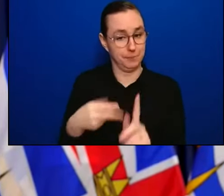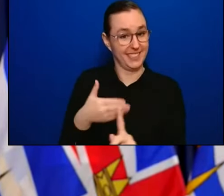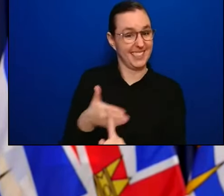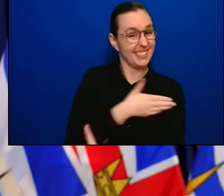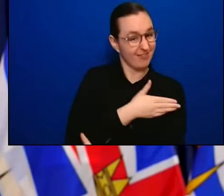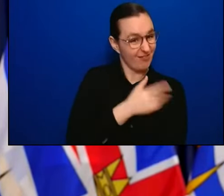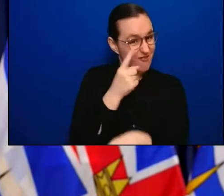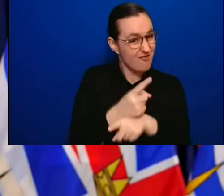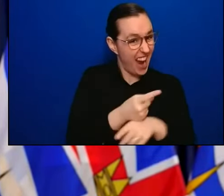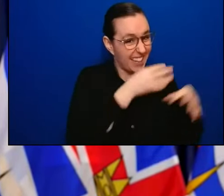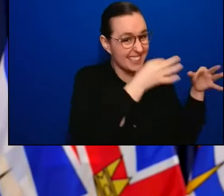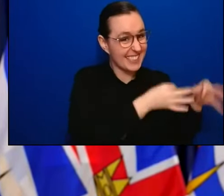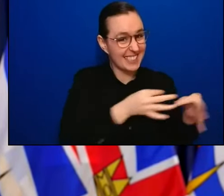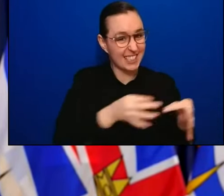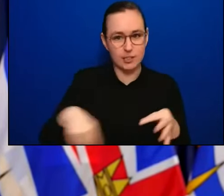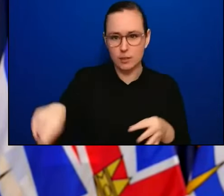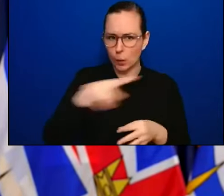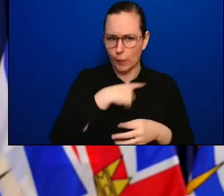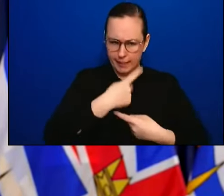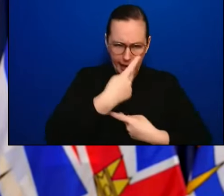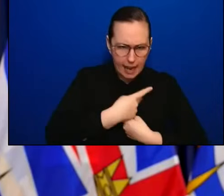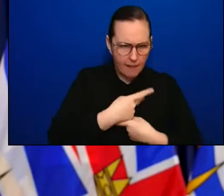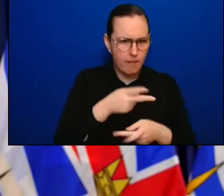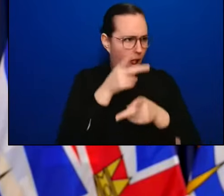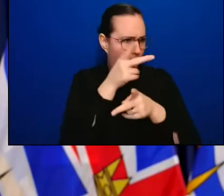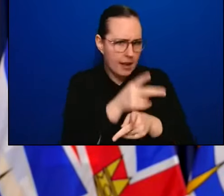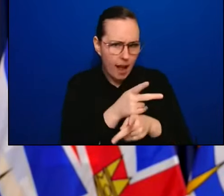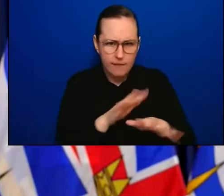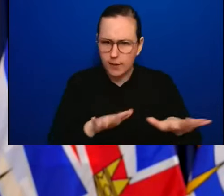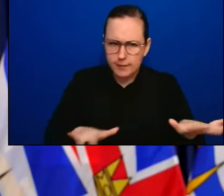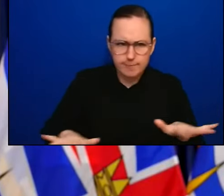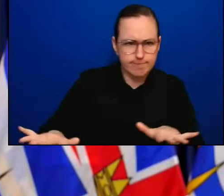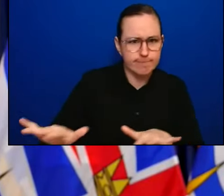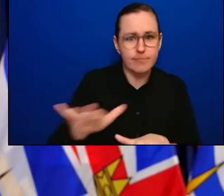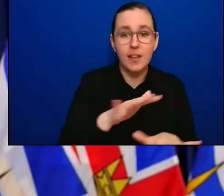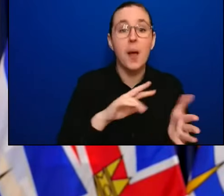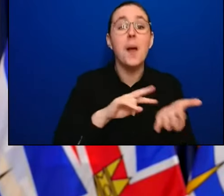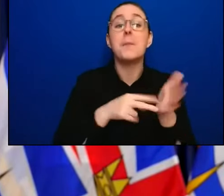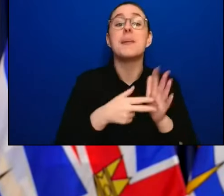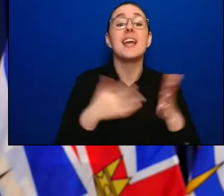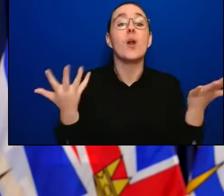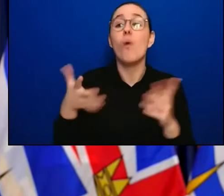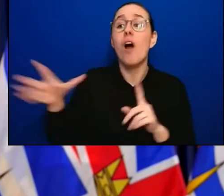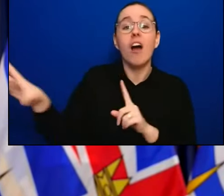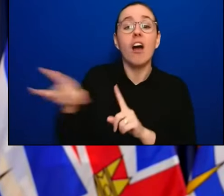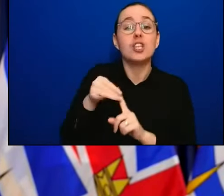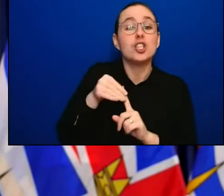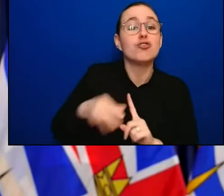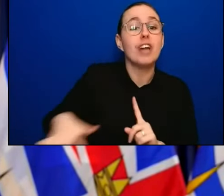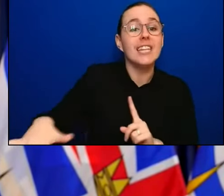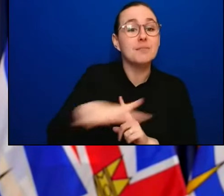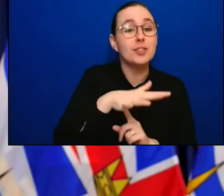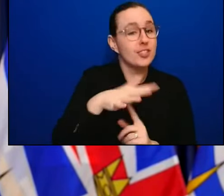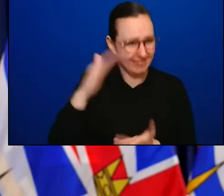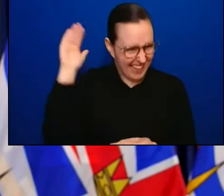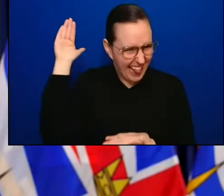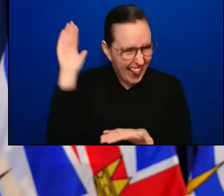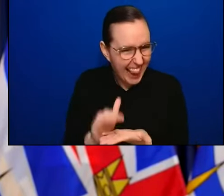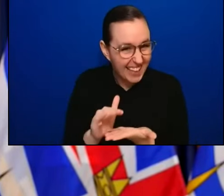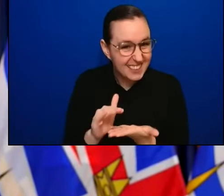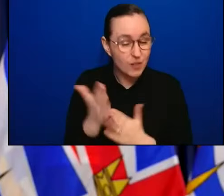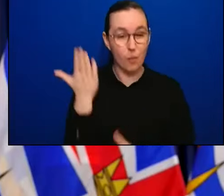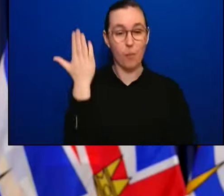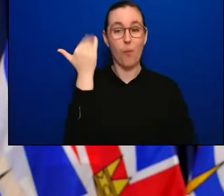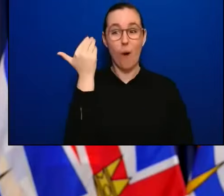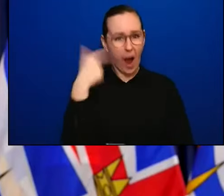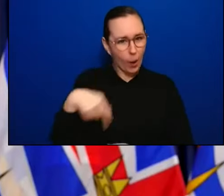considerations to stop the rapid spread of COVID. It is by taking care, by doing what we know works to keep us and those around